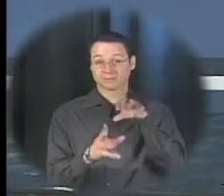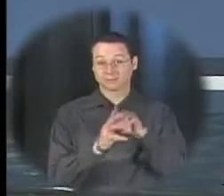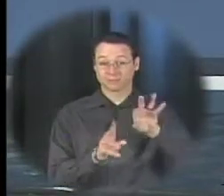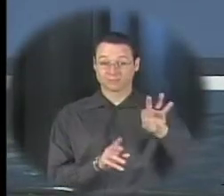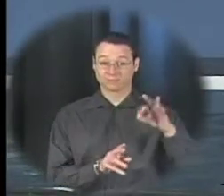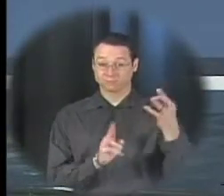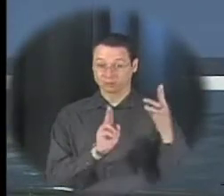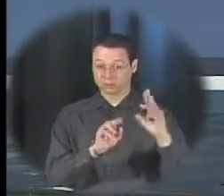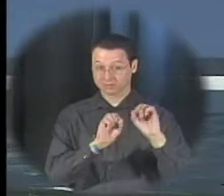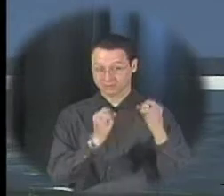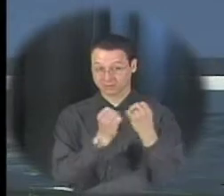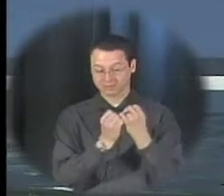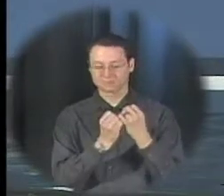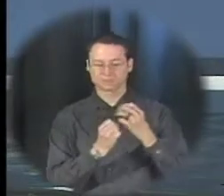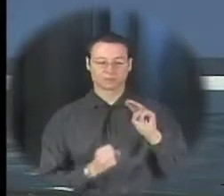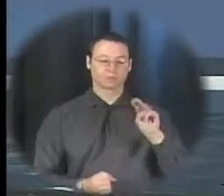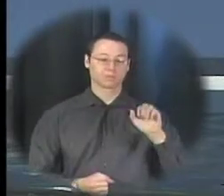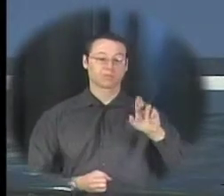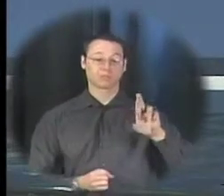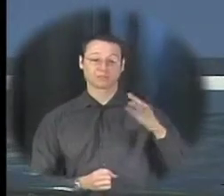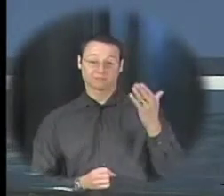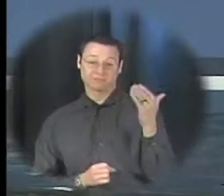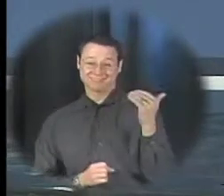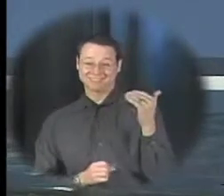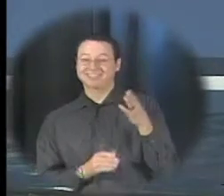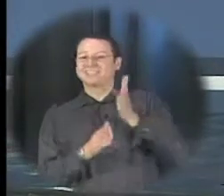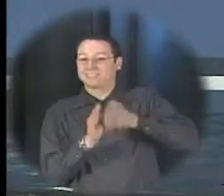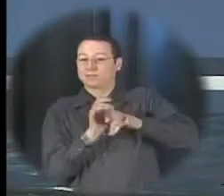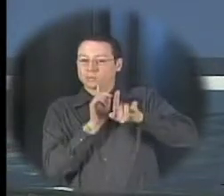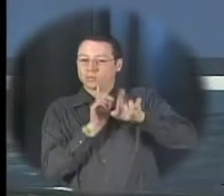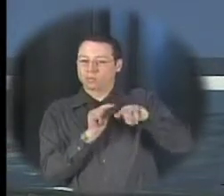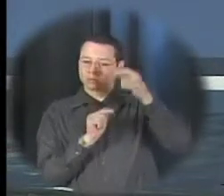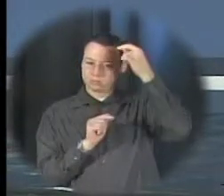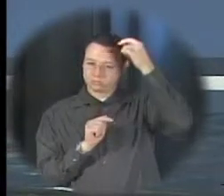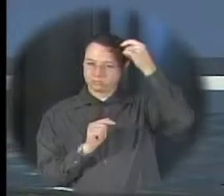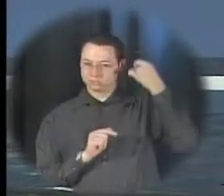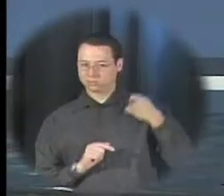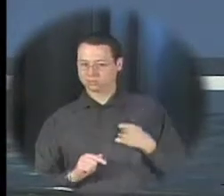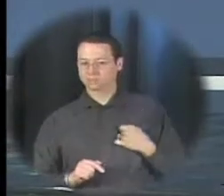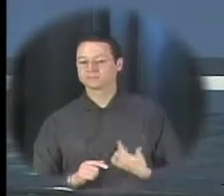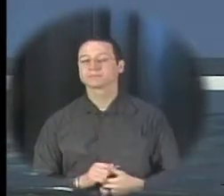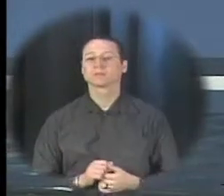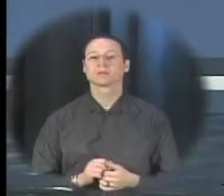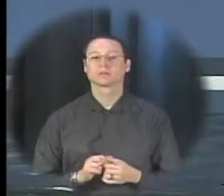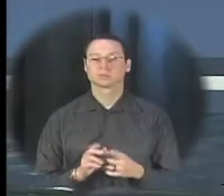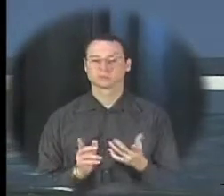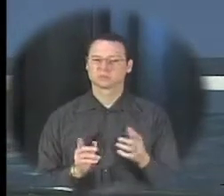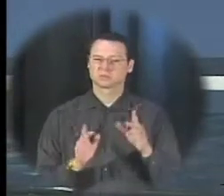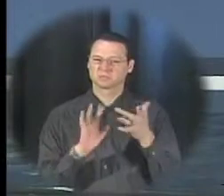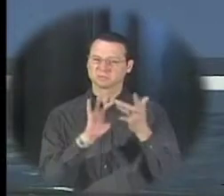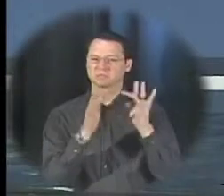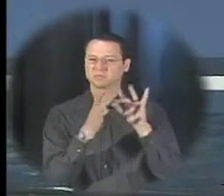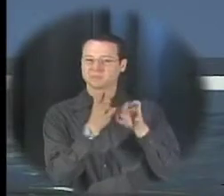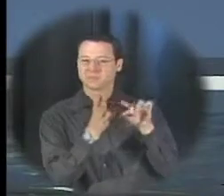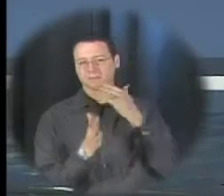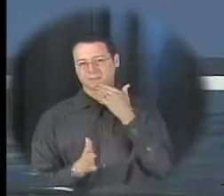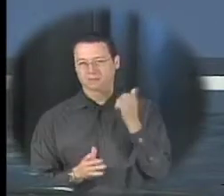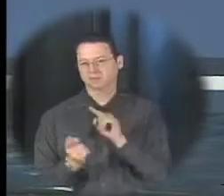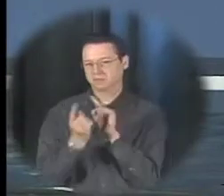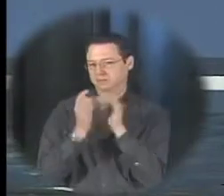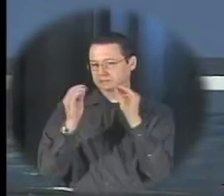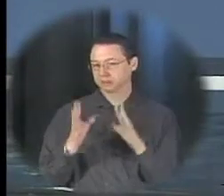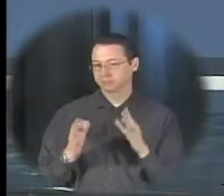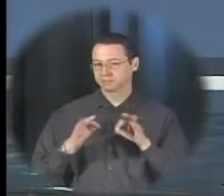March 15 to order your graduation cords you are encouraged to pay online see dr. Mamie for more details